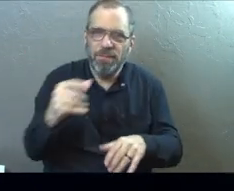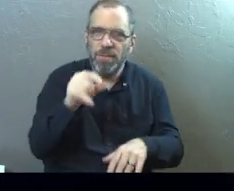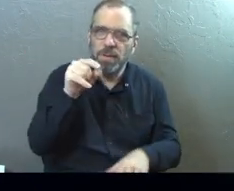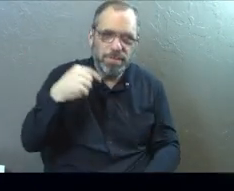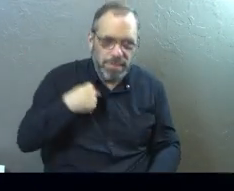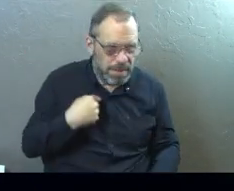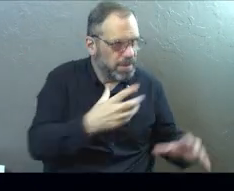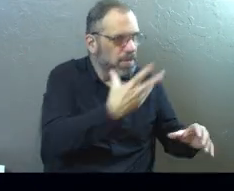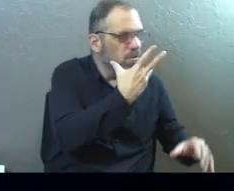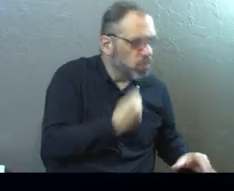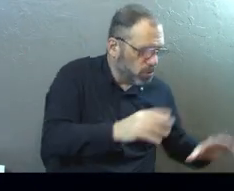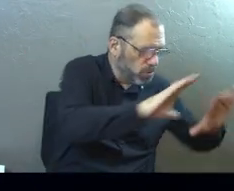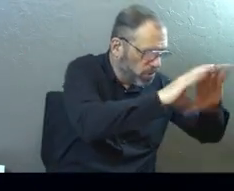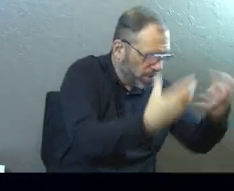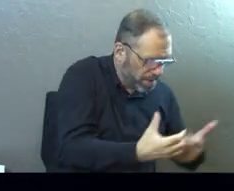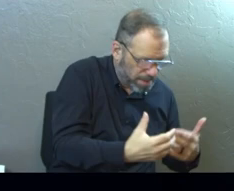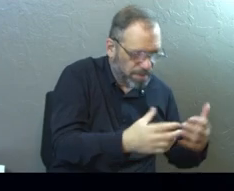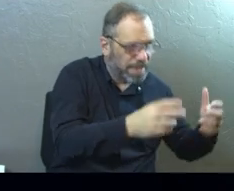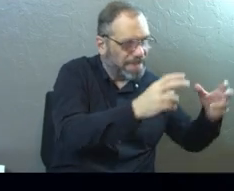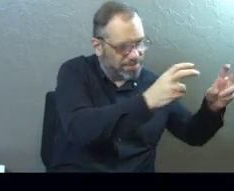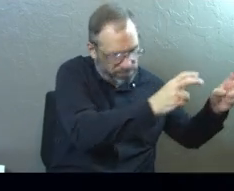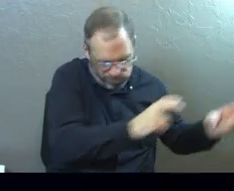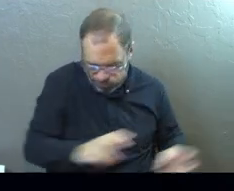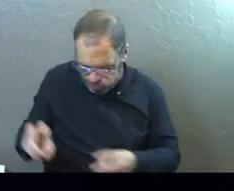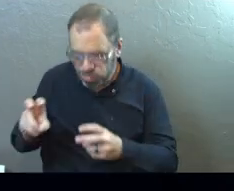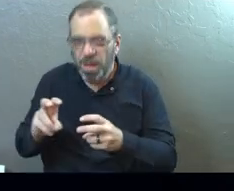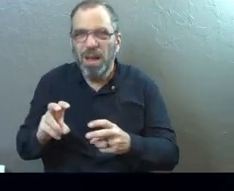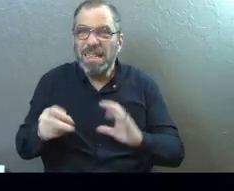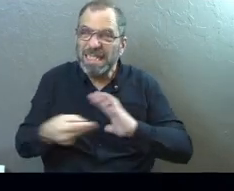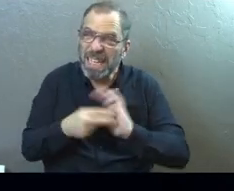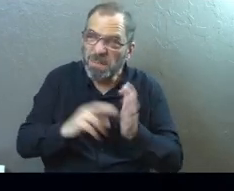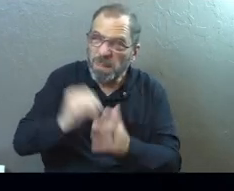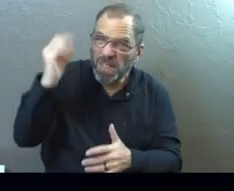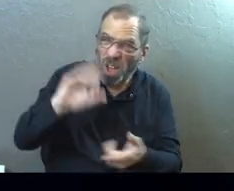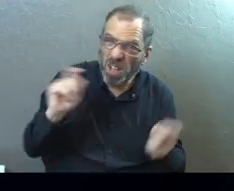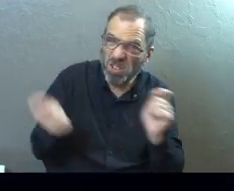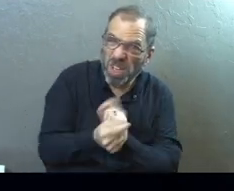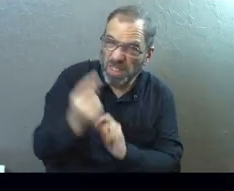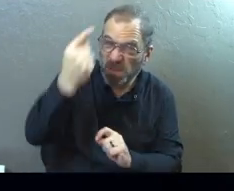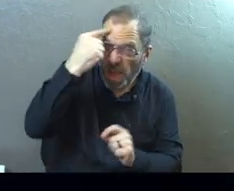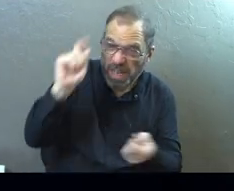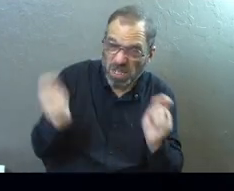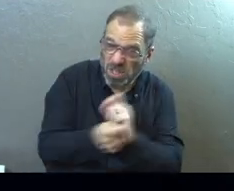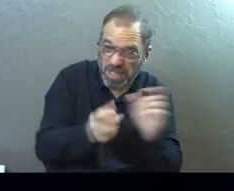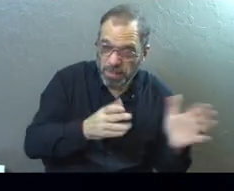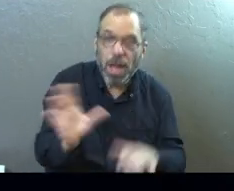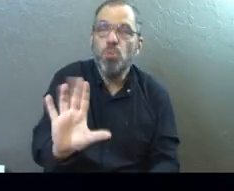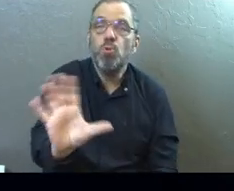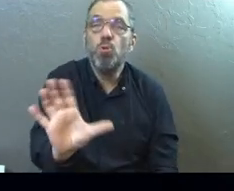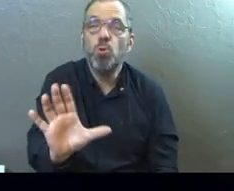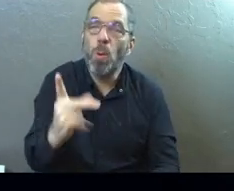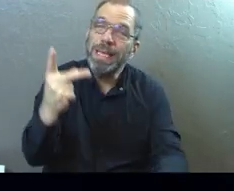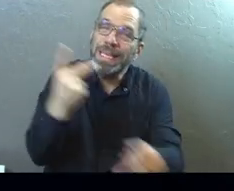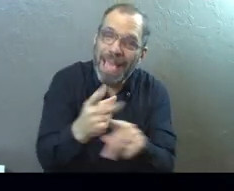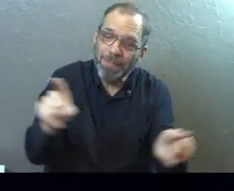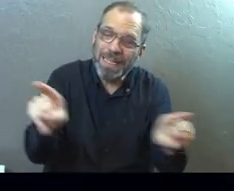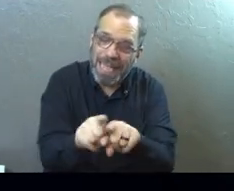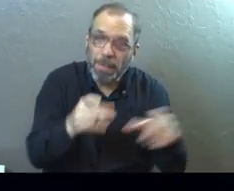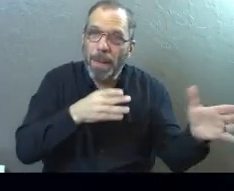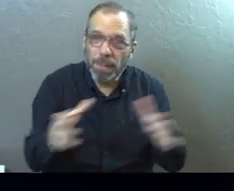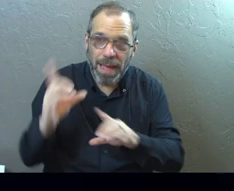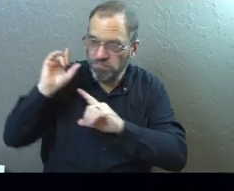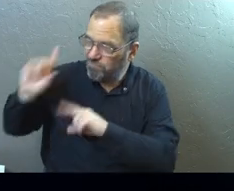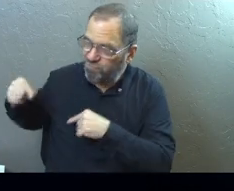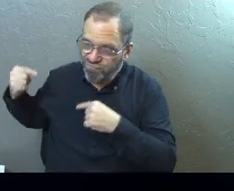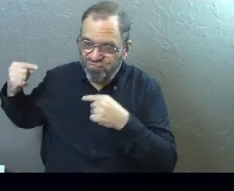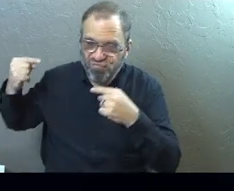for the Jewish people. There was a time for them here and there's a time for them here. Now does this mean that God changed his mind and changed his plan? No, no, no, no. This was God's plan